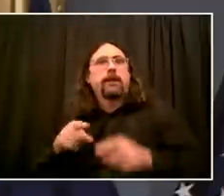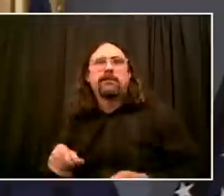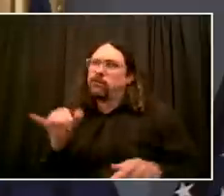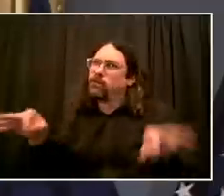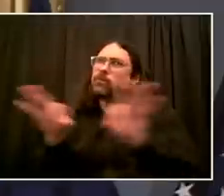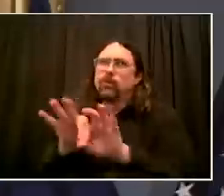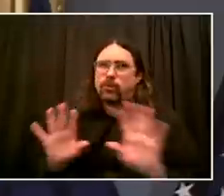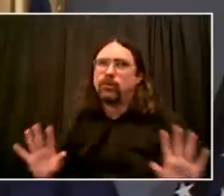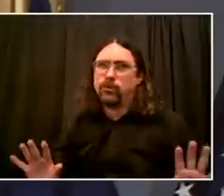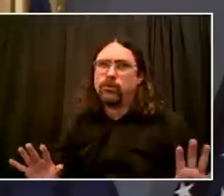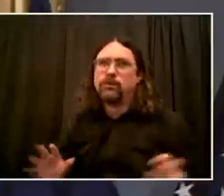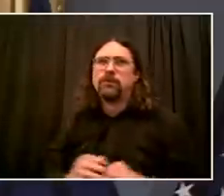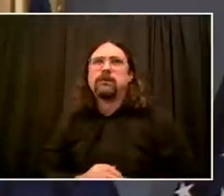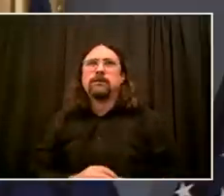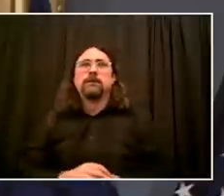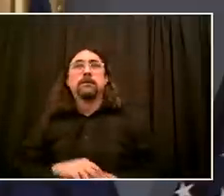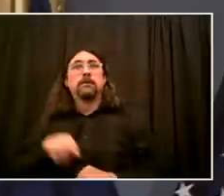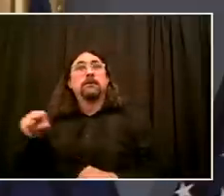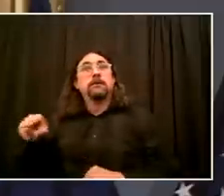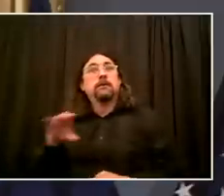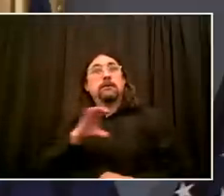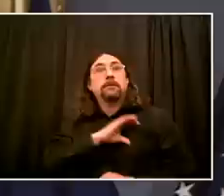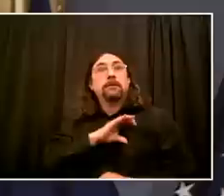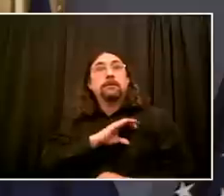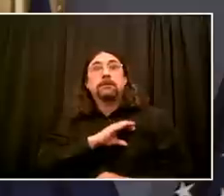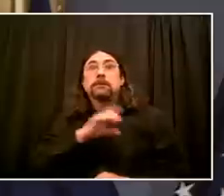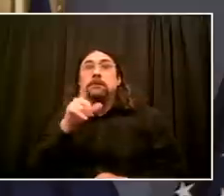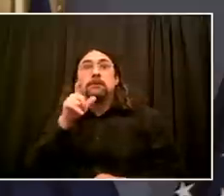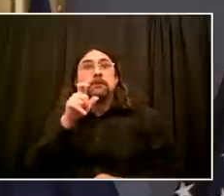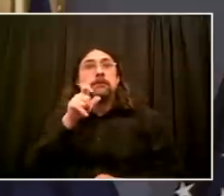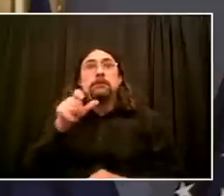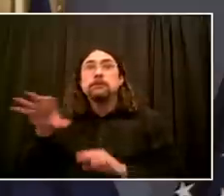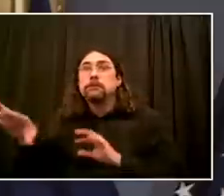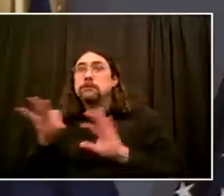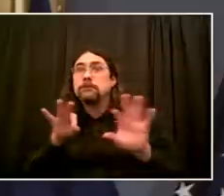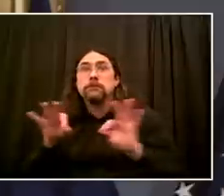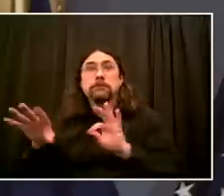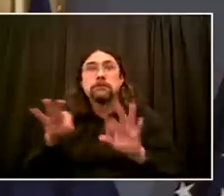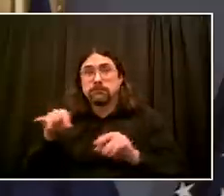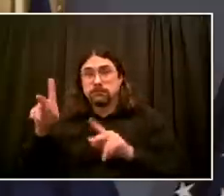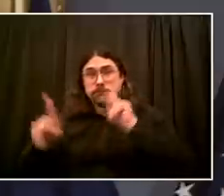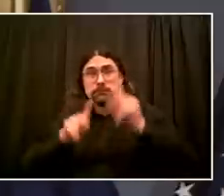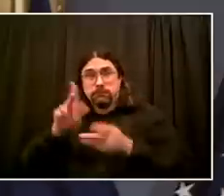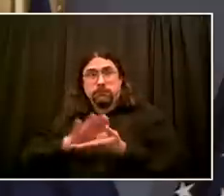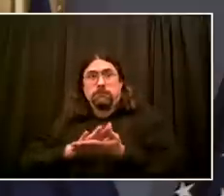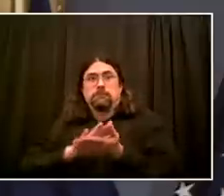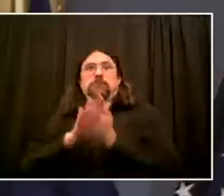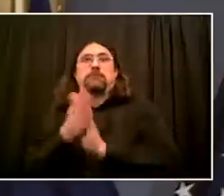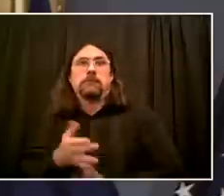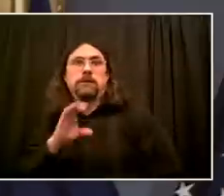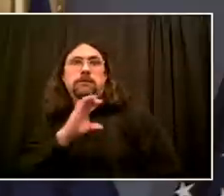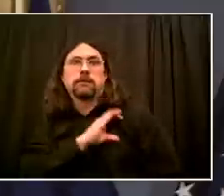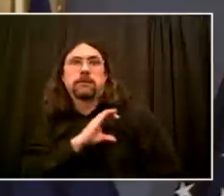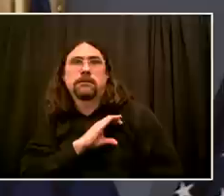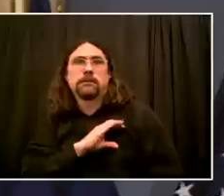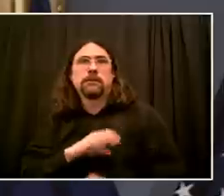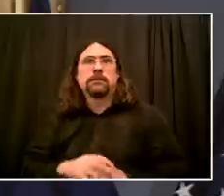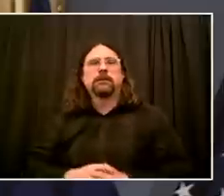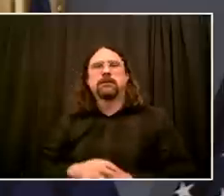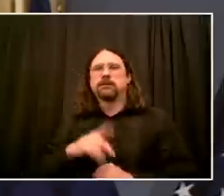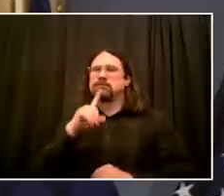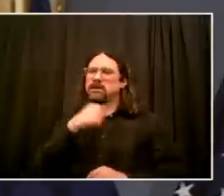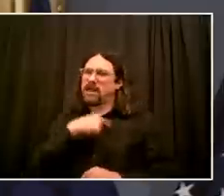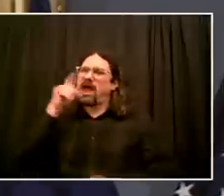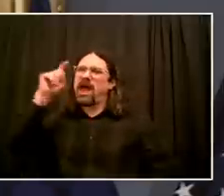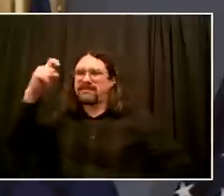speeded up, intensified. We need to make sure that anybody who should not be a police officer is not a police officer. I know,